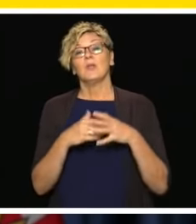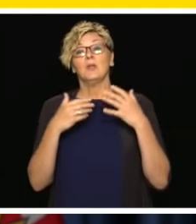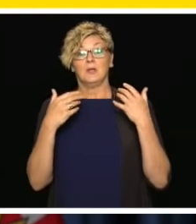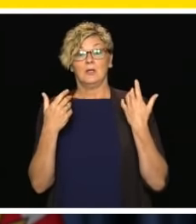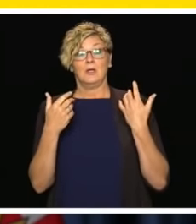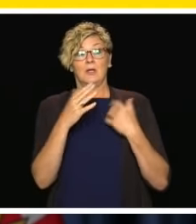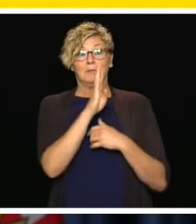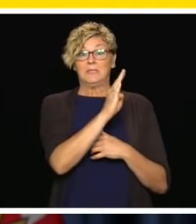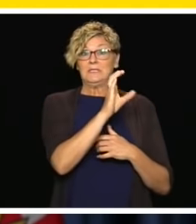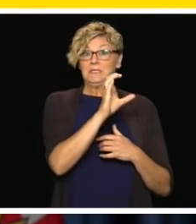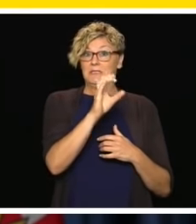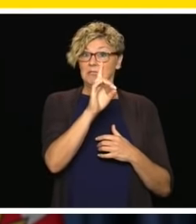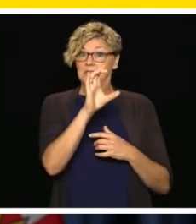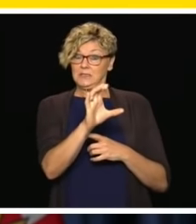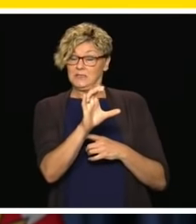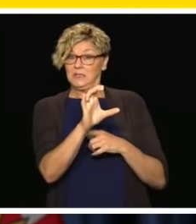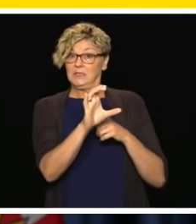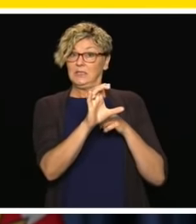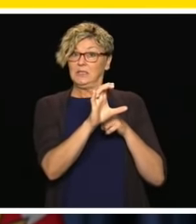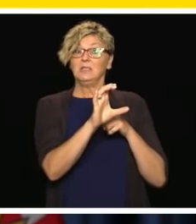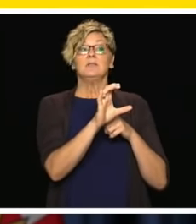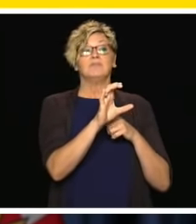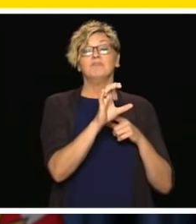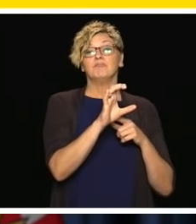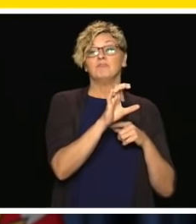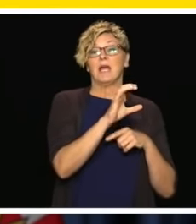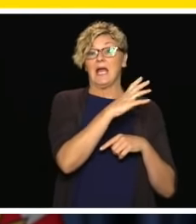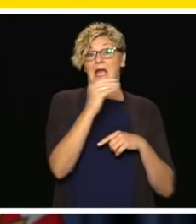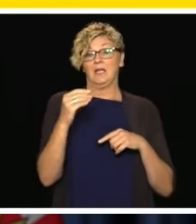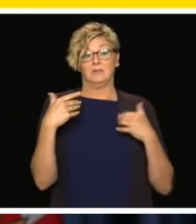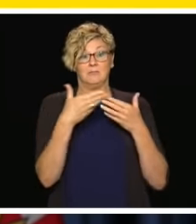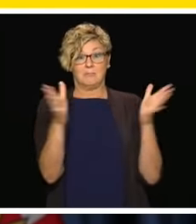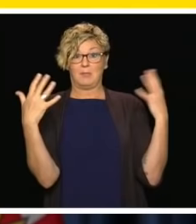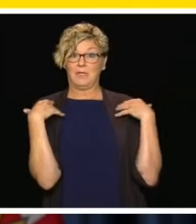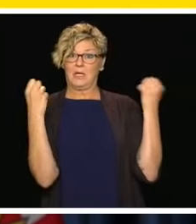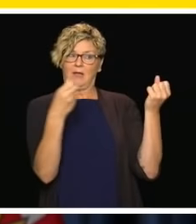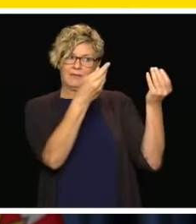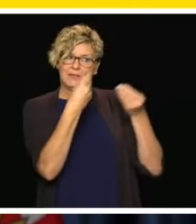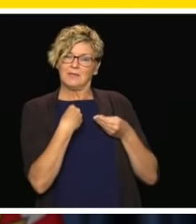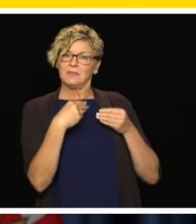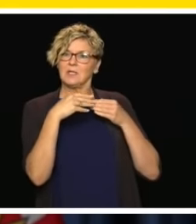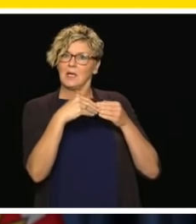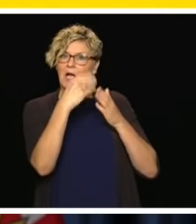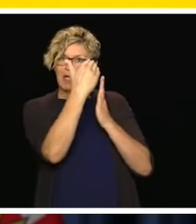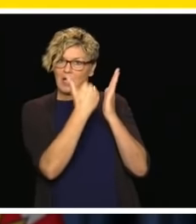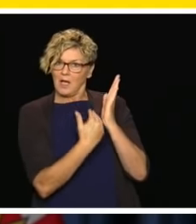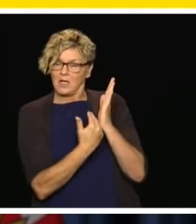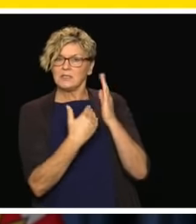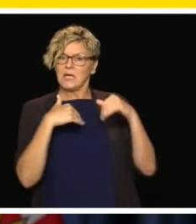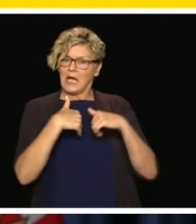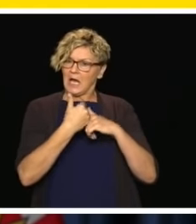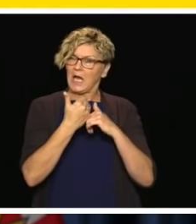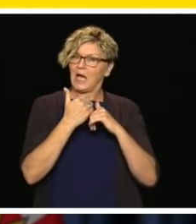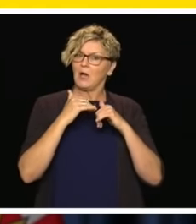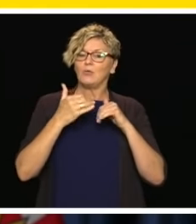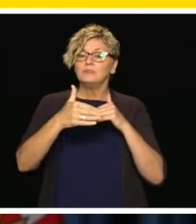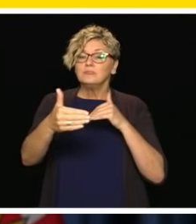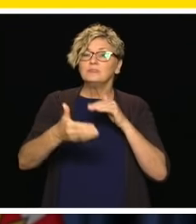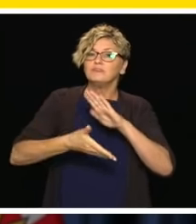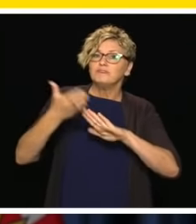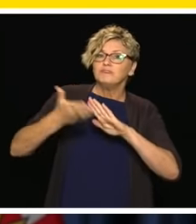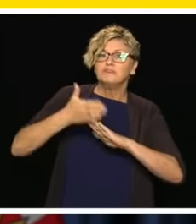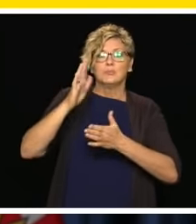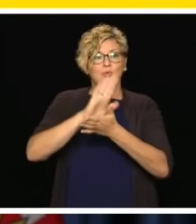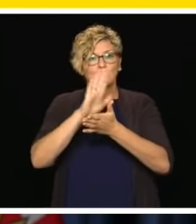provincial health officer and the BC Centre for Disease Control. These are for schools to operate safely under that will help ensure the safety of our students